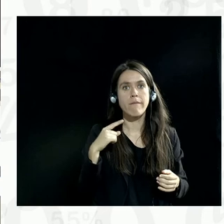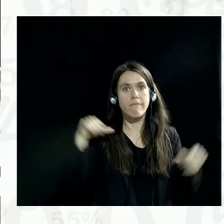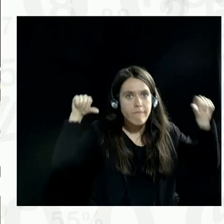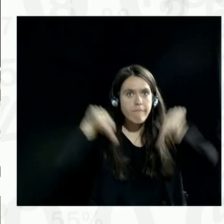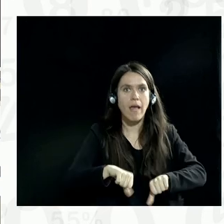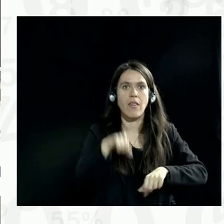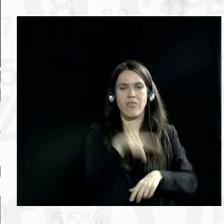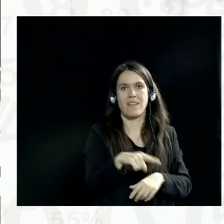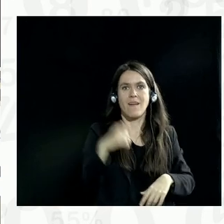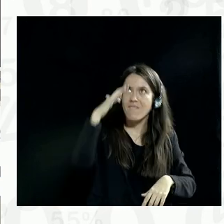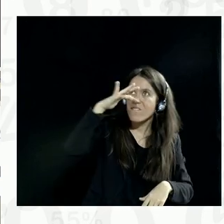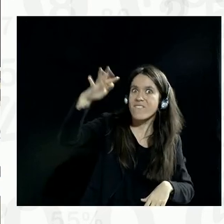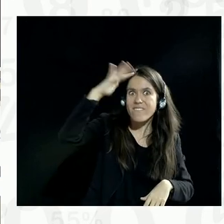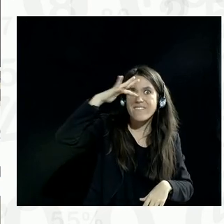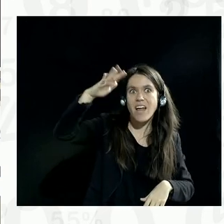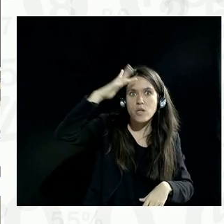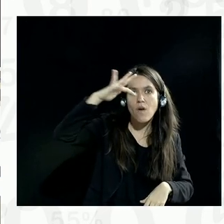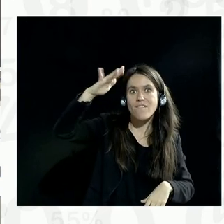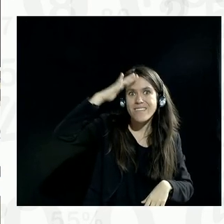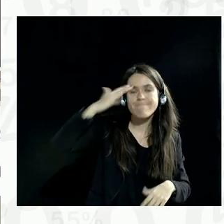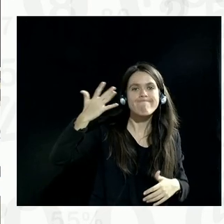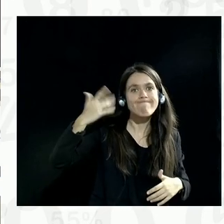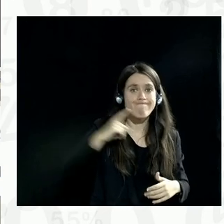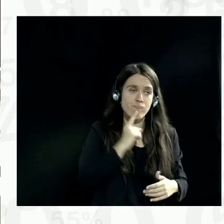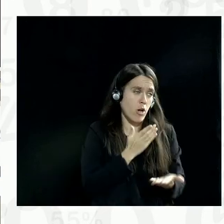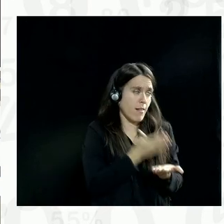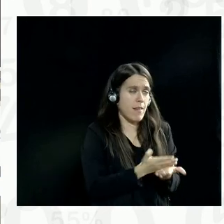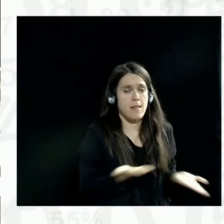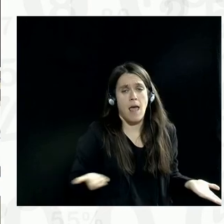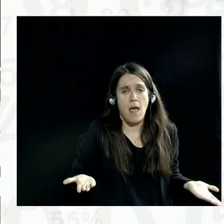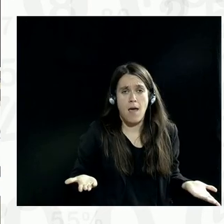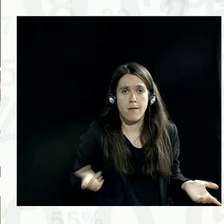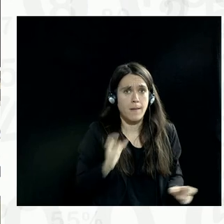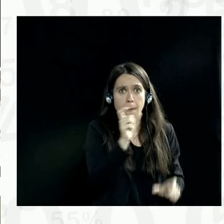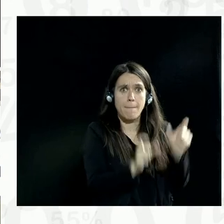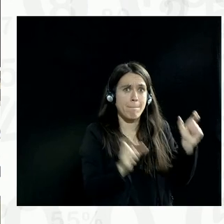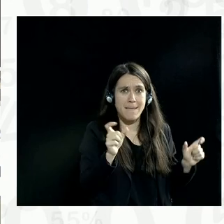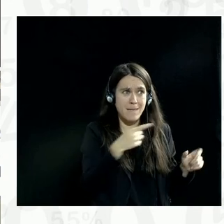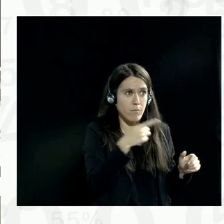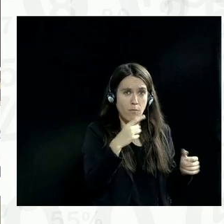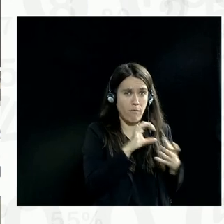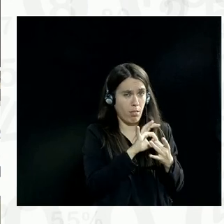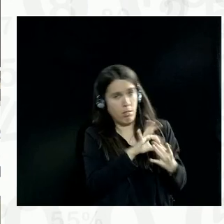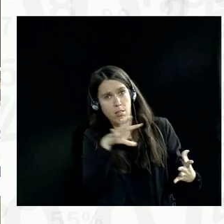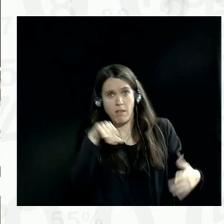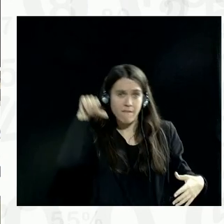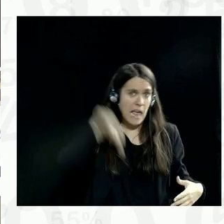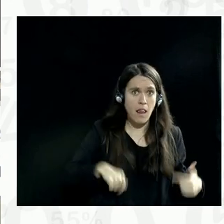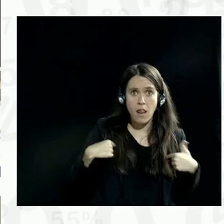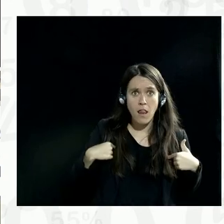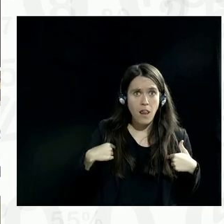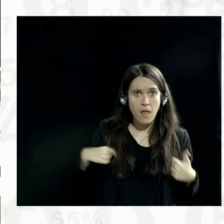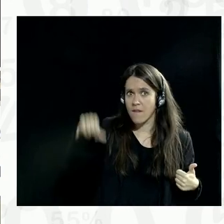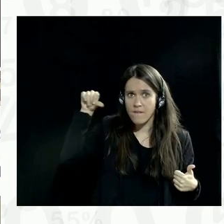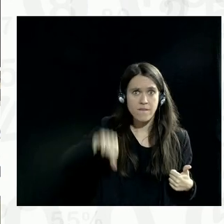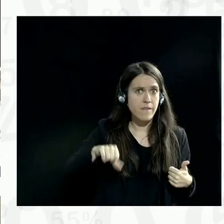It's not philosophical, unfortunately, but it's a reality right now, is that we are failing, because we are believing that